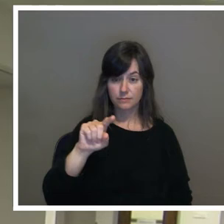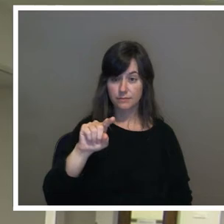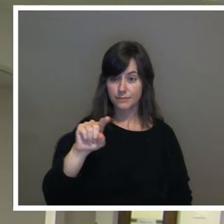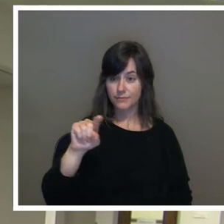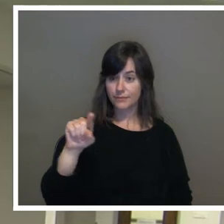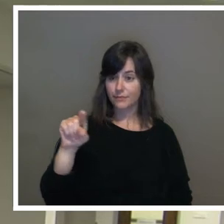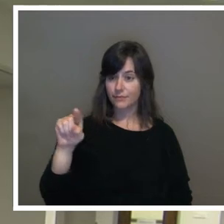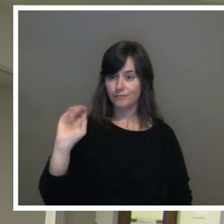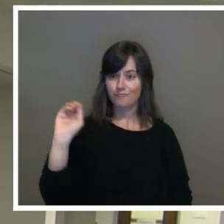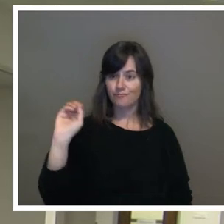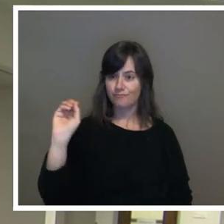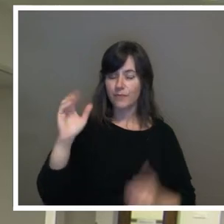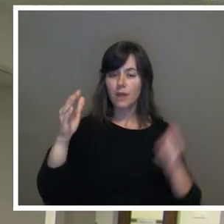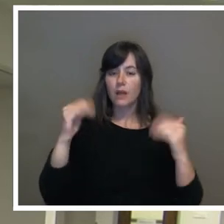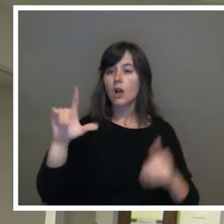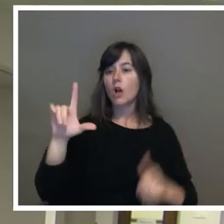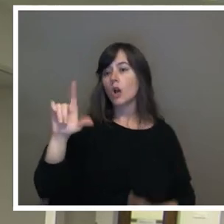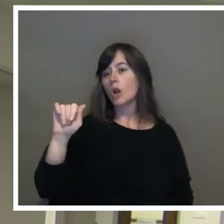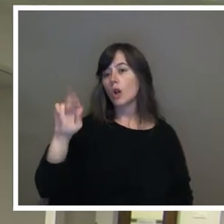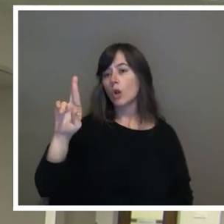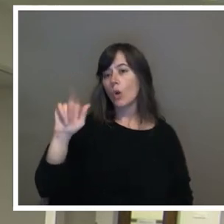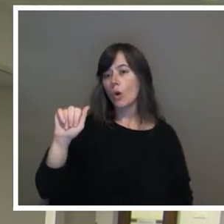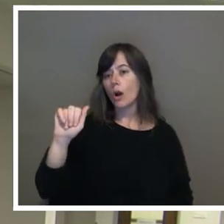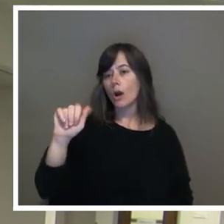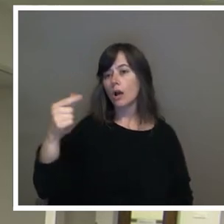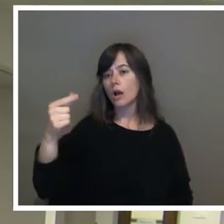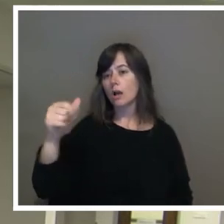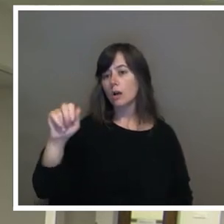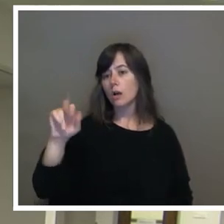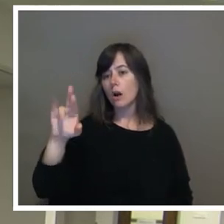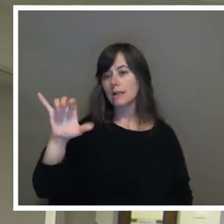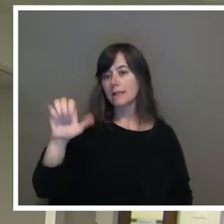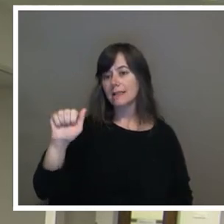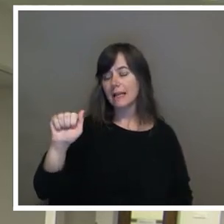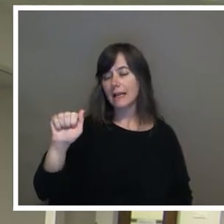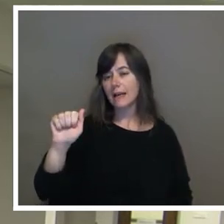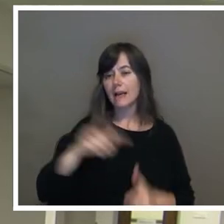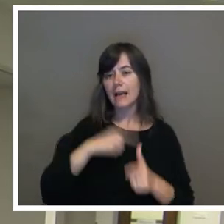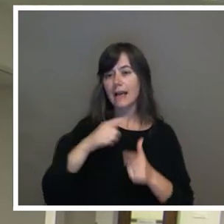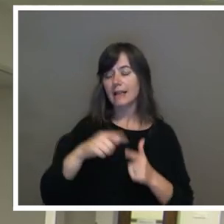Next, Laura Garcia. Followed by Alan Montemayor.